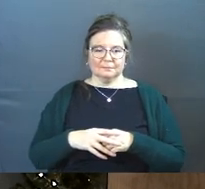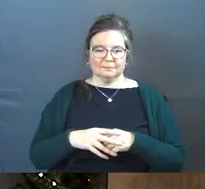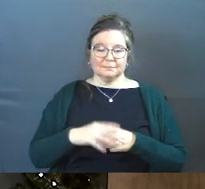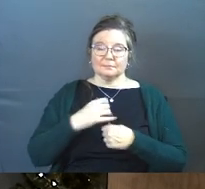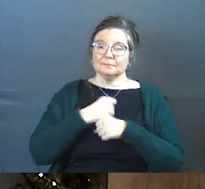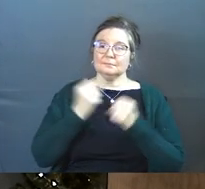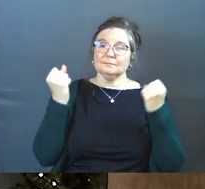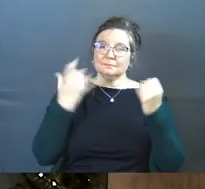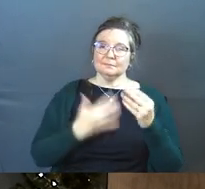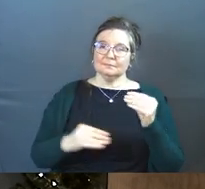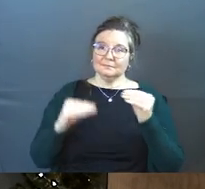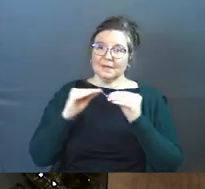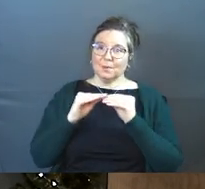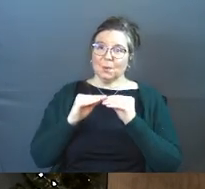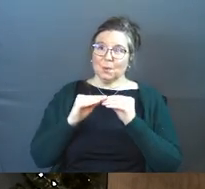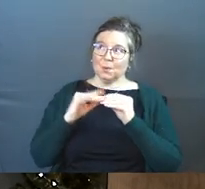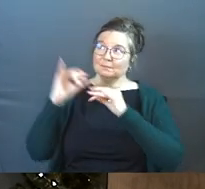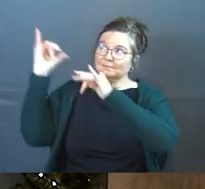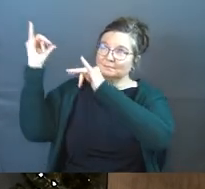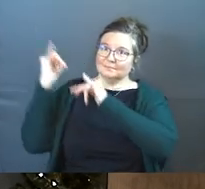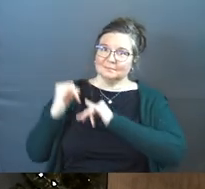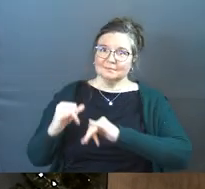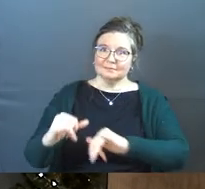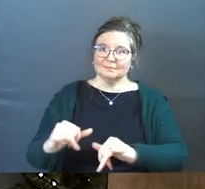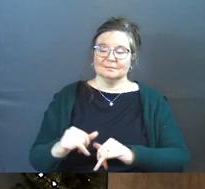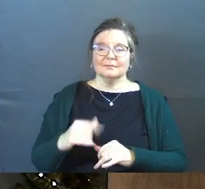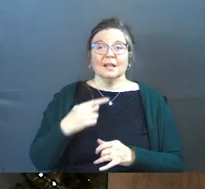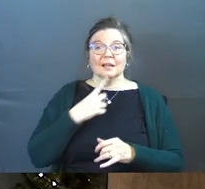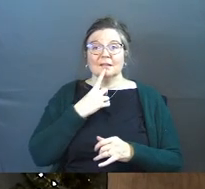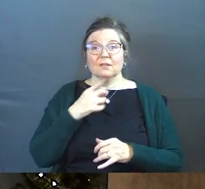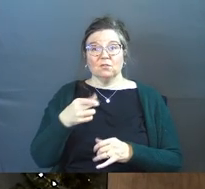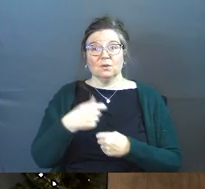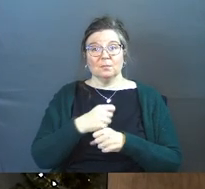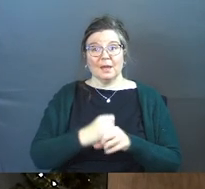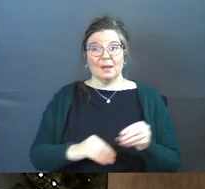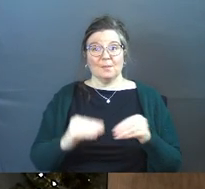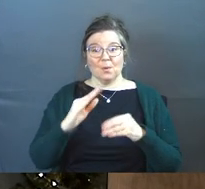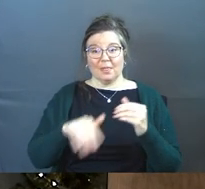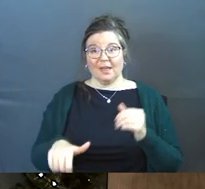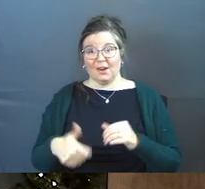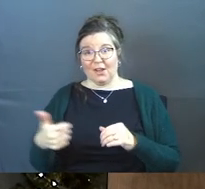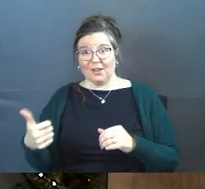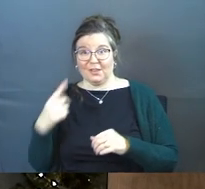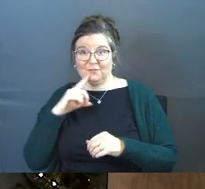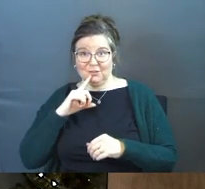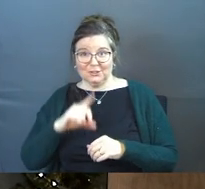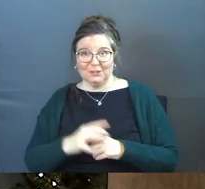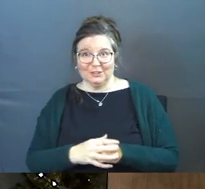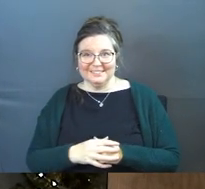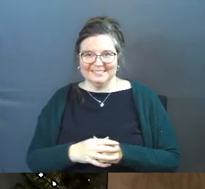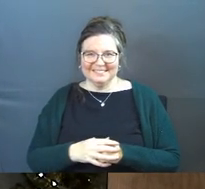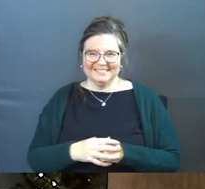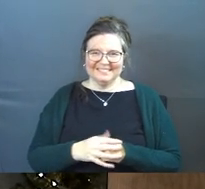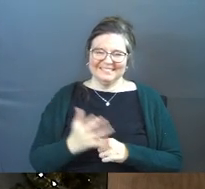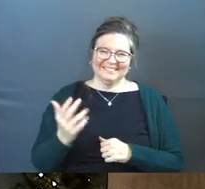Make many more image bearers. Amen? And some of you have been made more than others for sure.